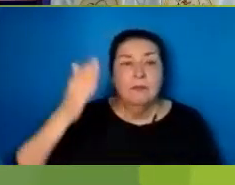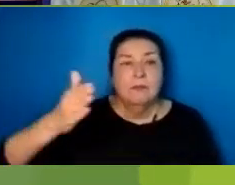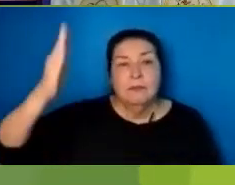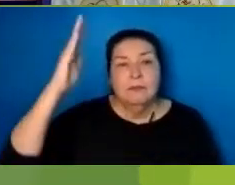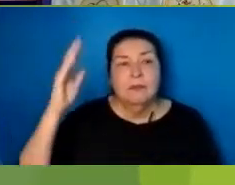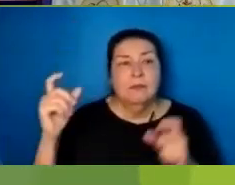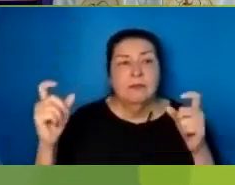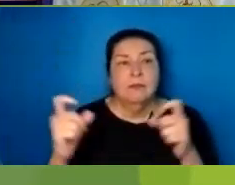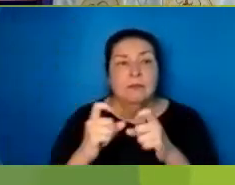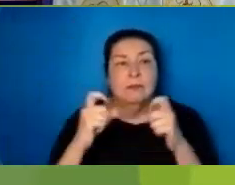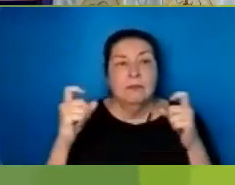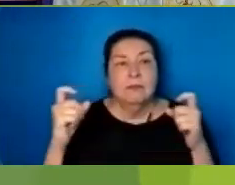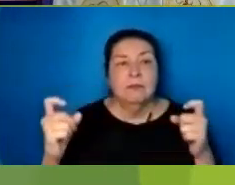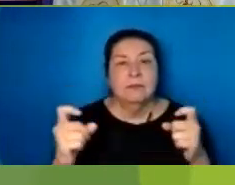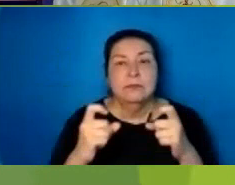our God